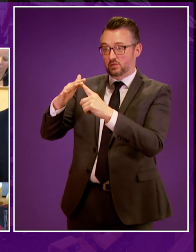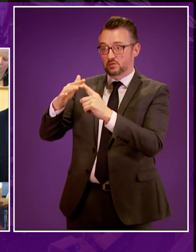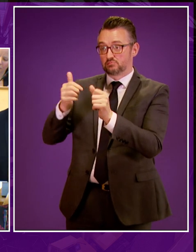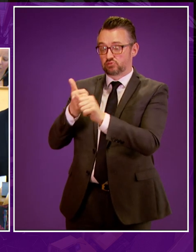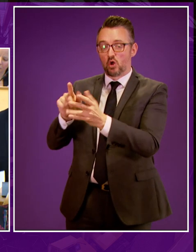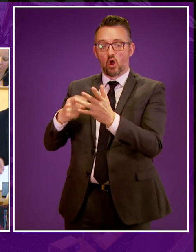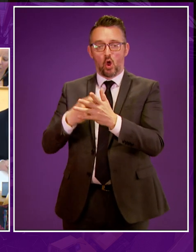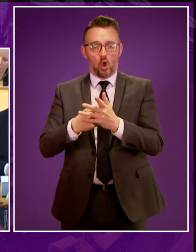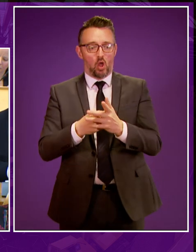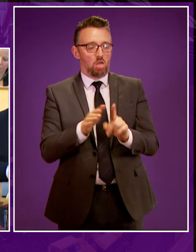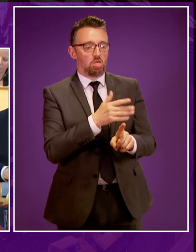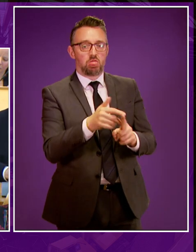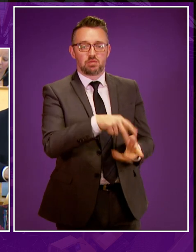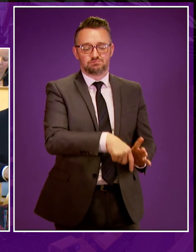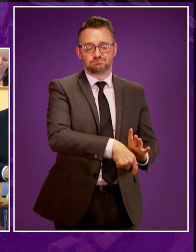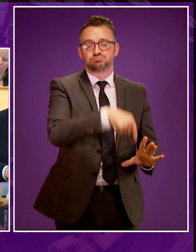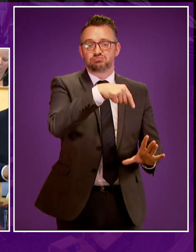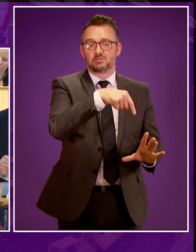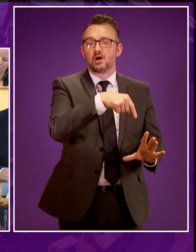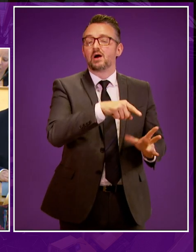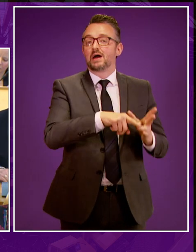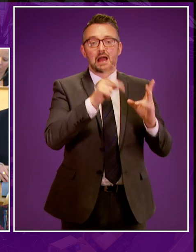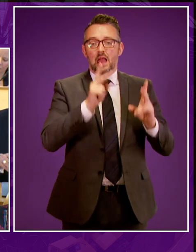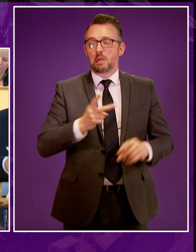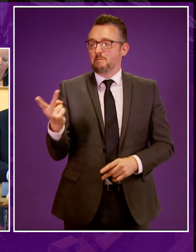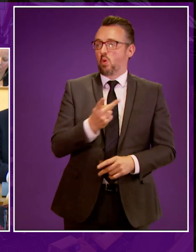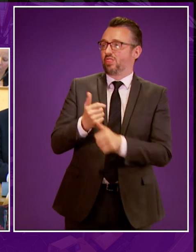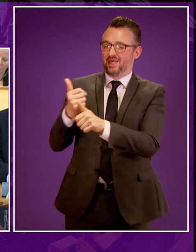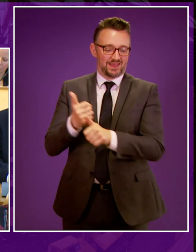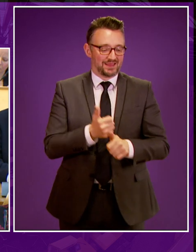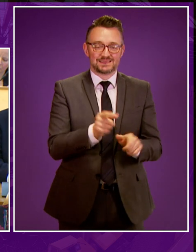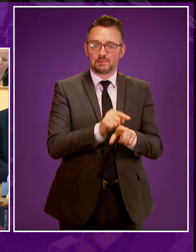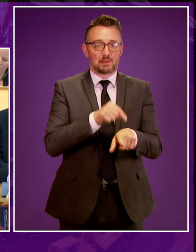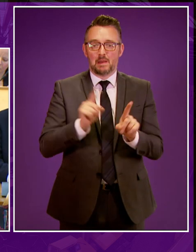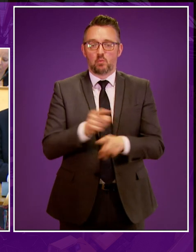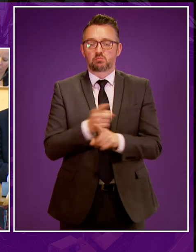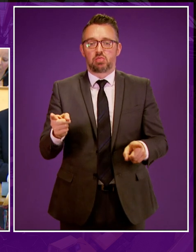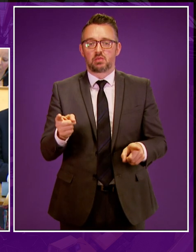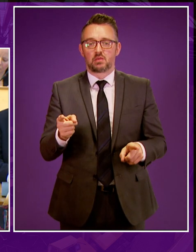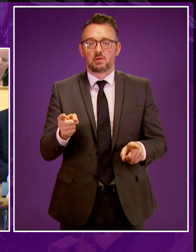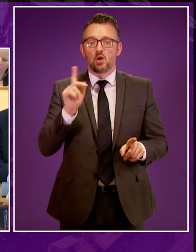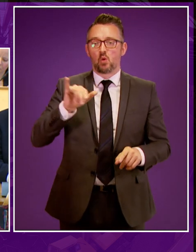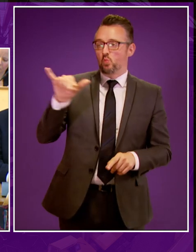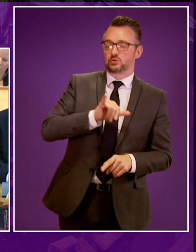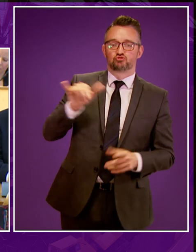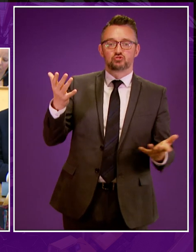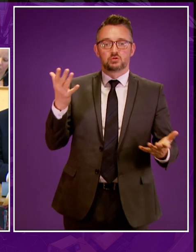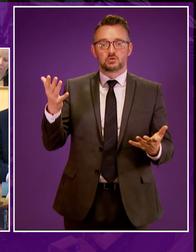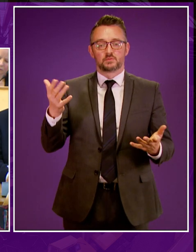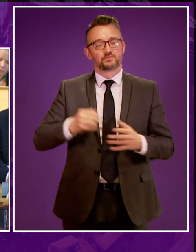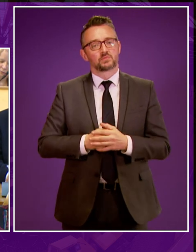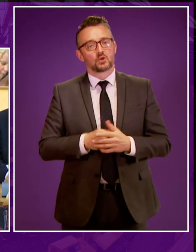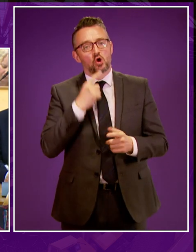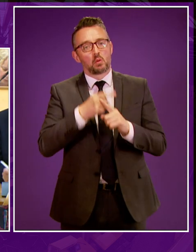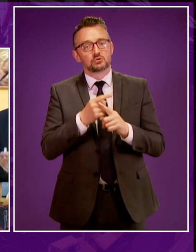in favour of exploiting shale gas, but you can't be in favour of both at the same time. This is a question of climate justice.